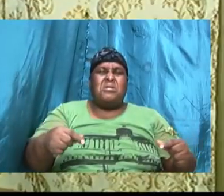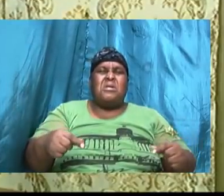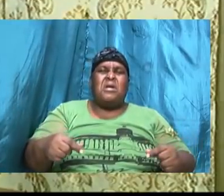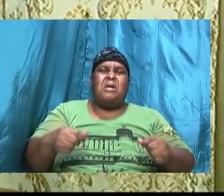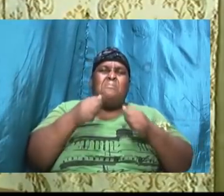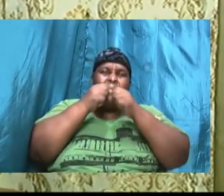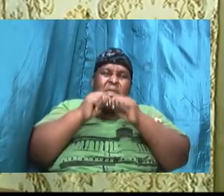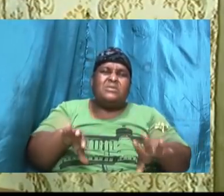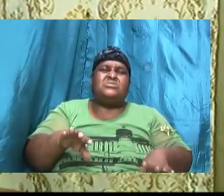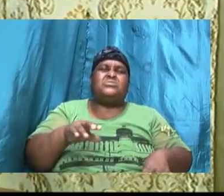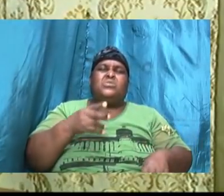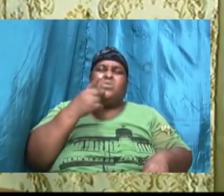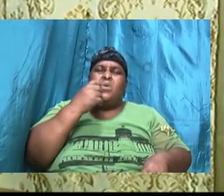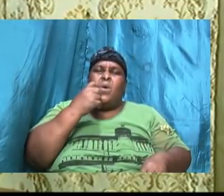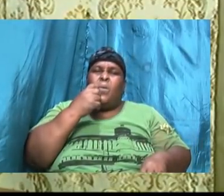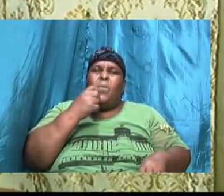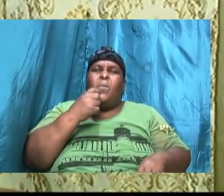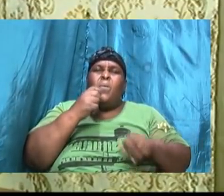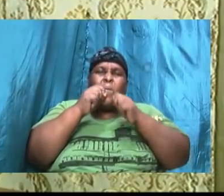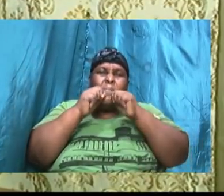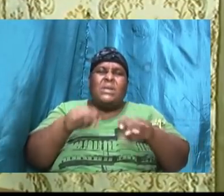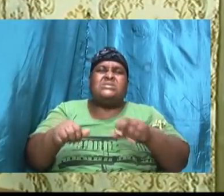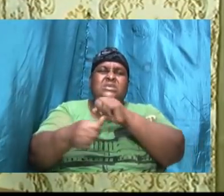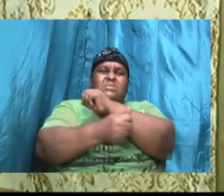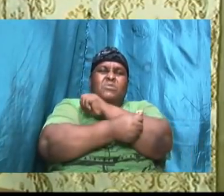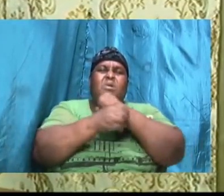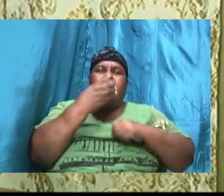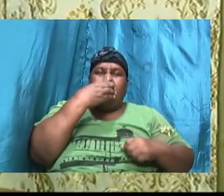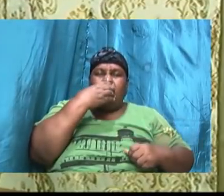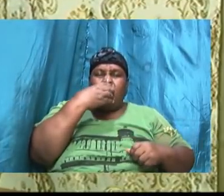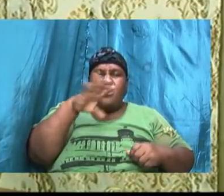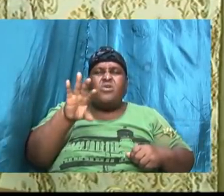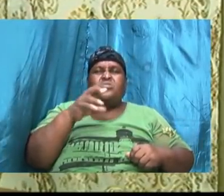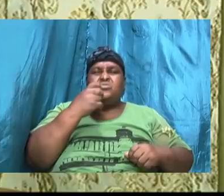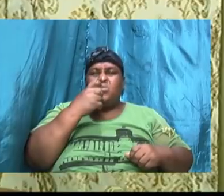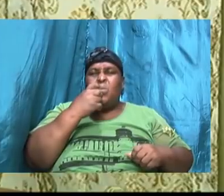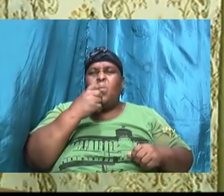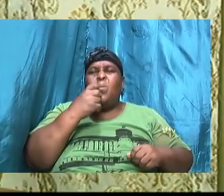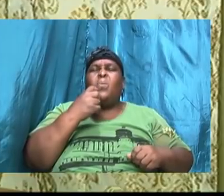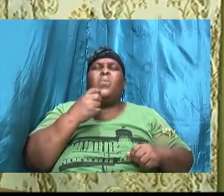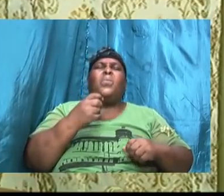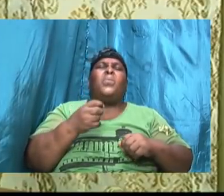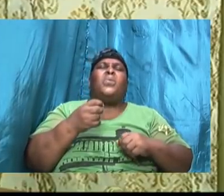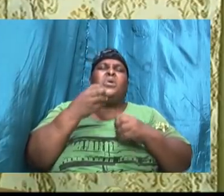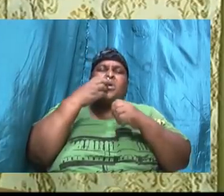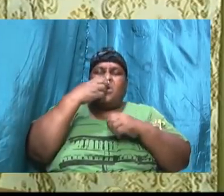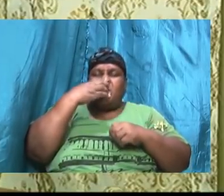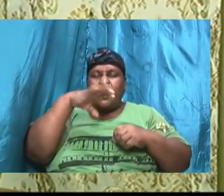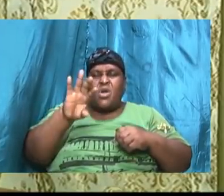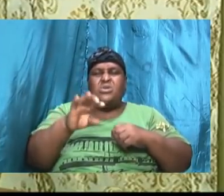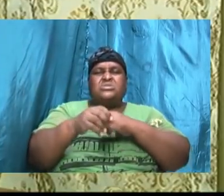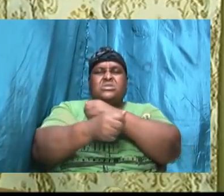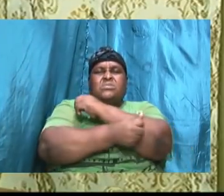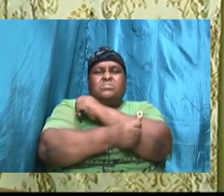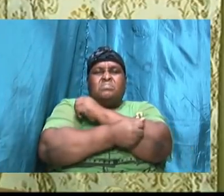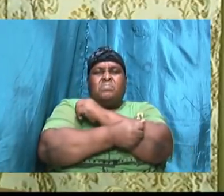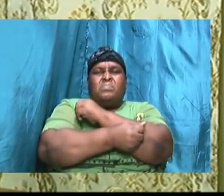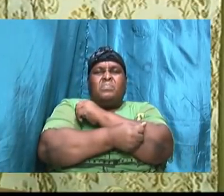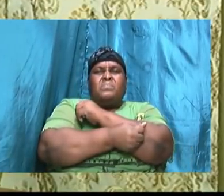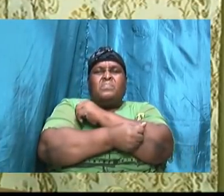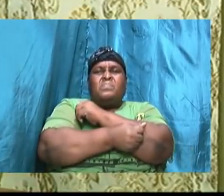those who curse him obeying God's call Abraham brought his wife his nephew Lot